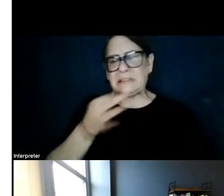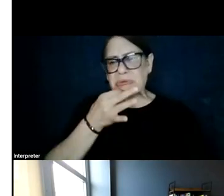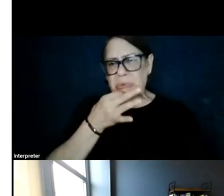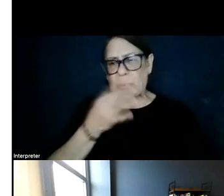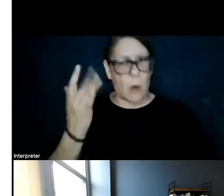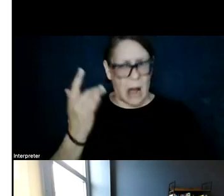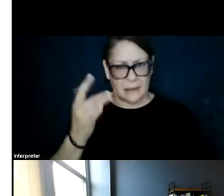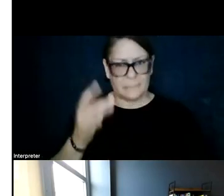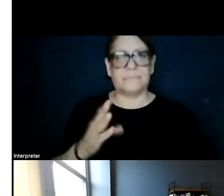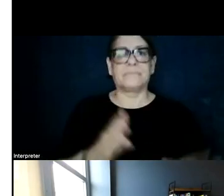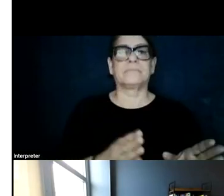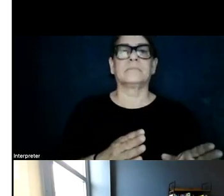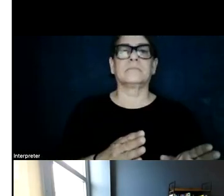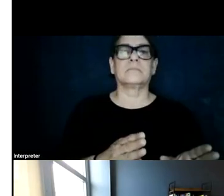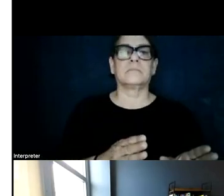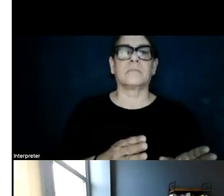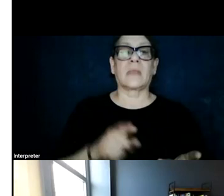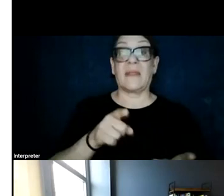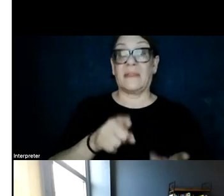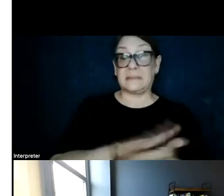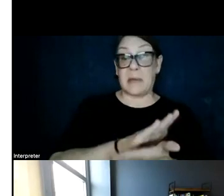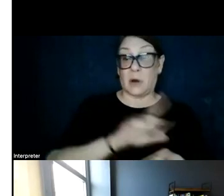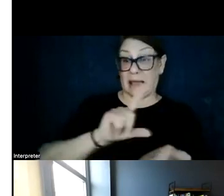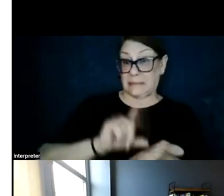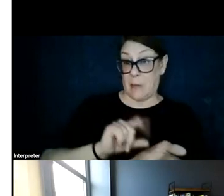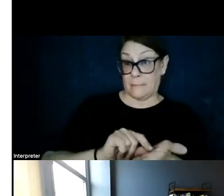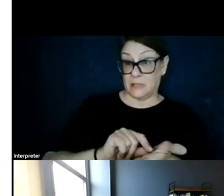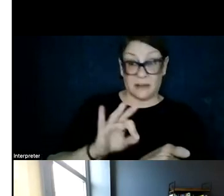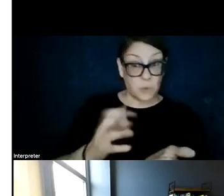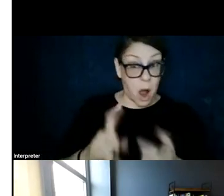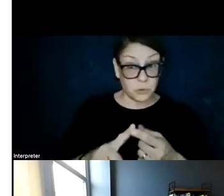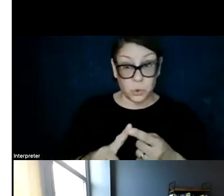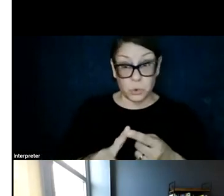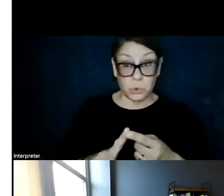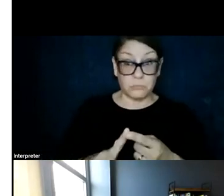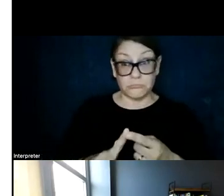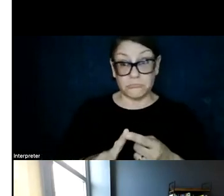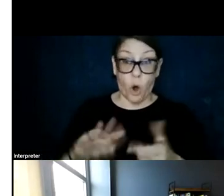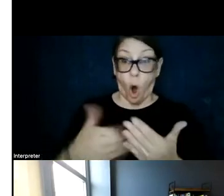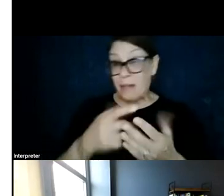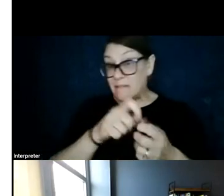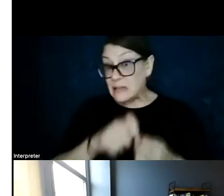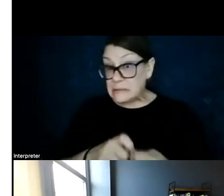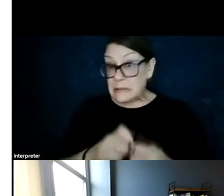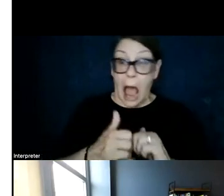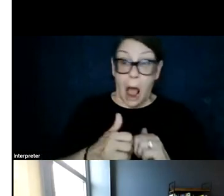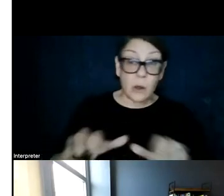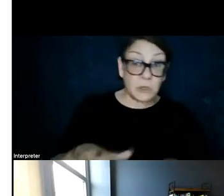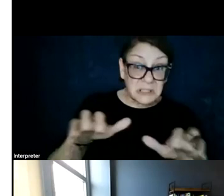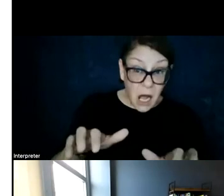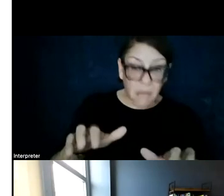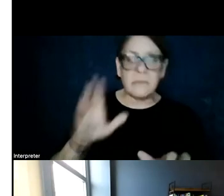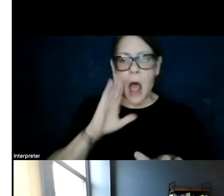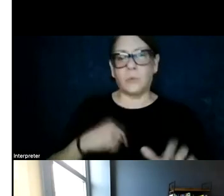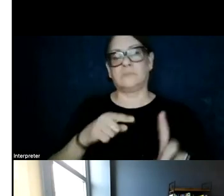why. This paper is published. So for those of you who want all of the details on how it was done, I'm going